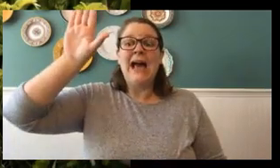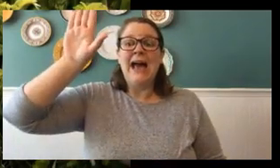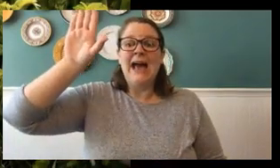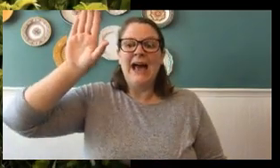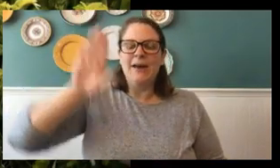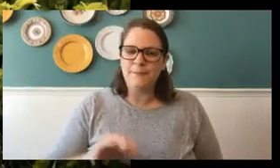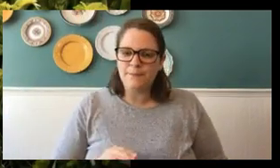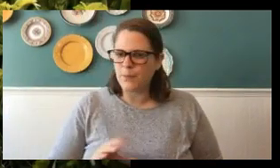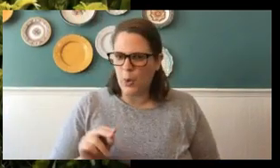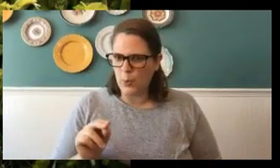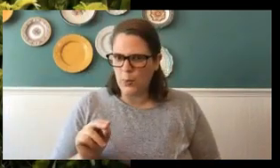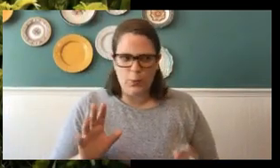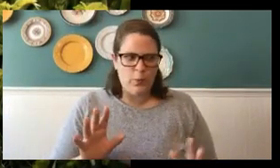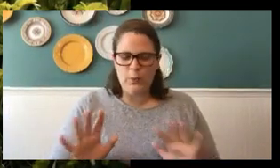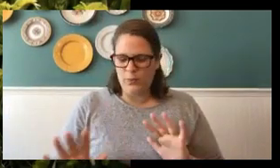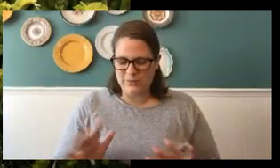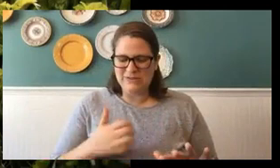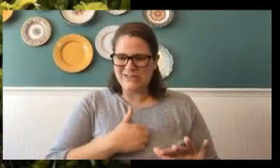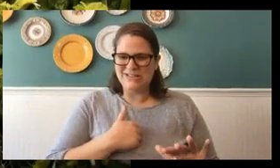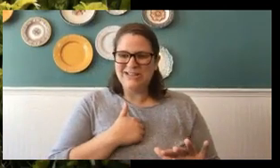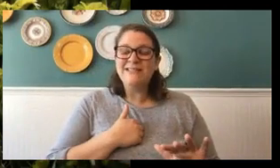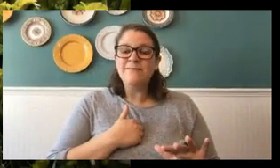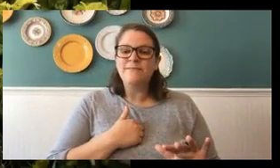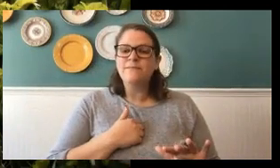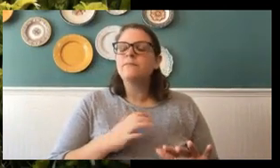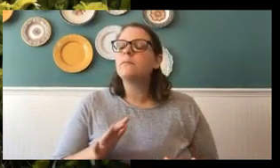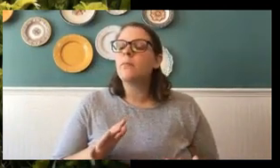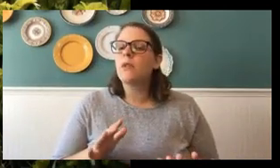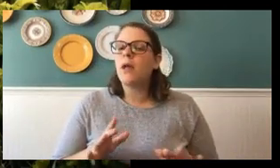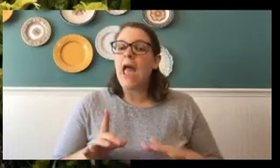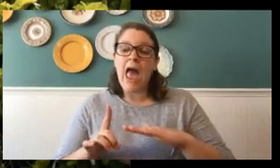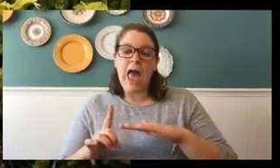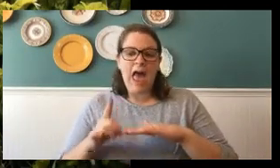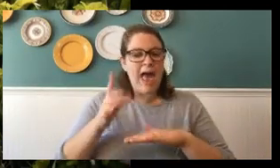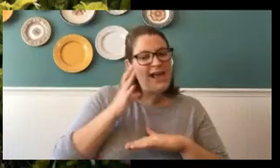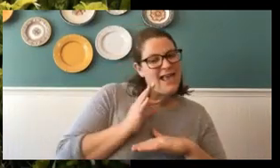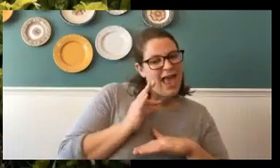Oh, no, no. Oh, I'm sorry. What about a caterpillar?